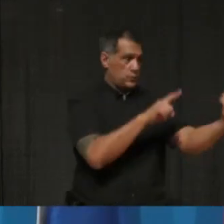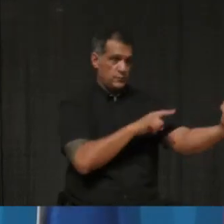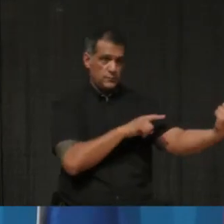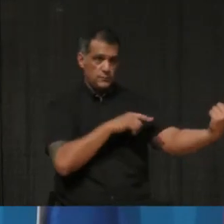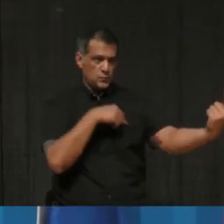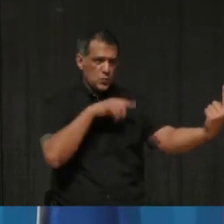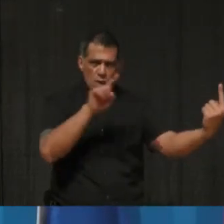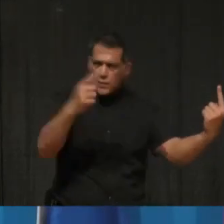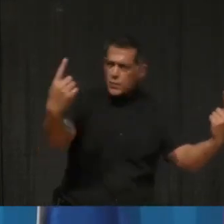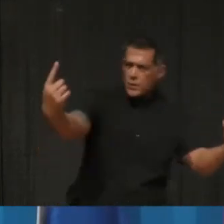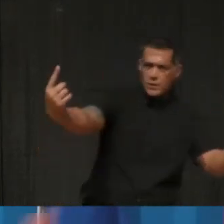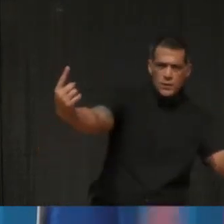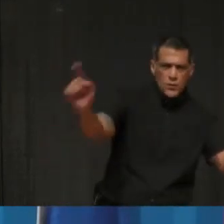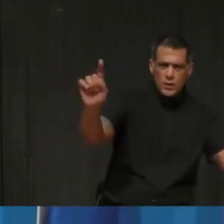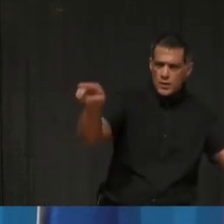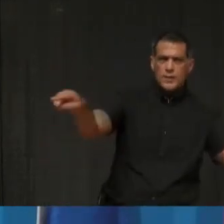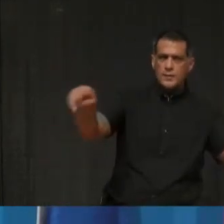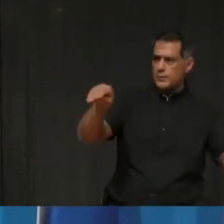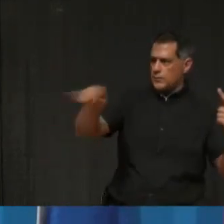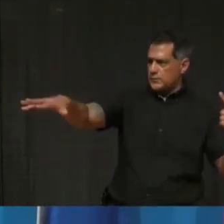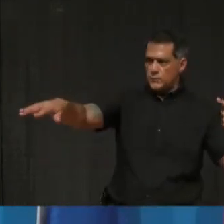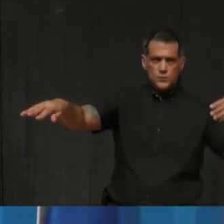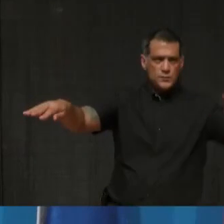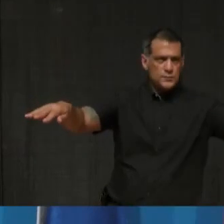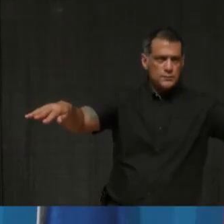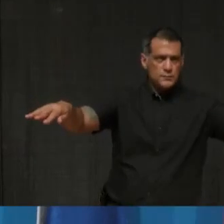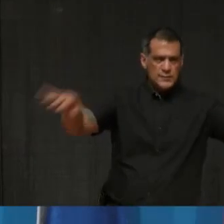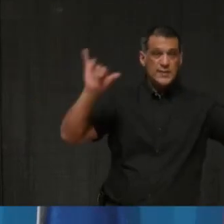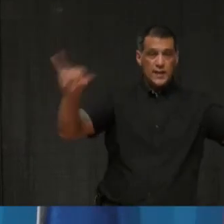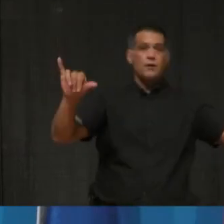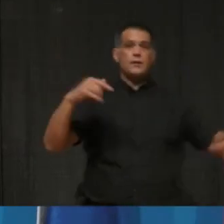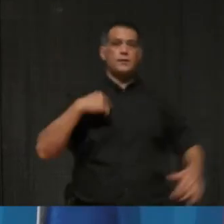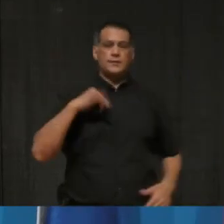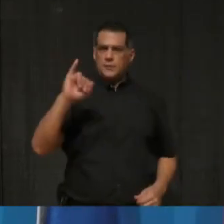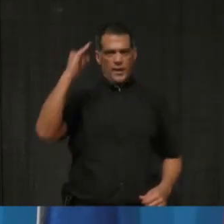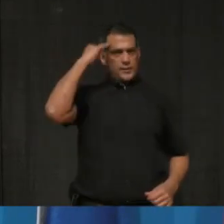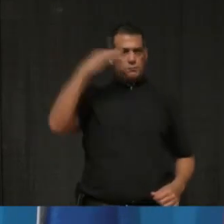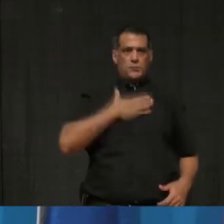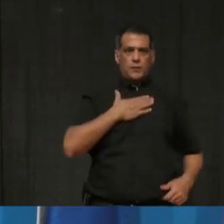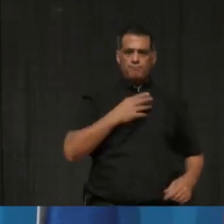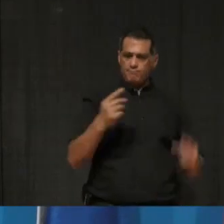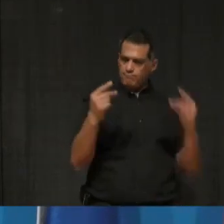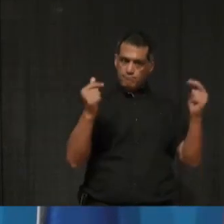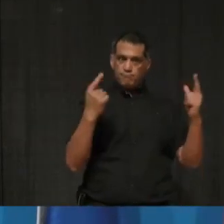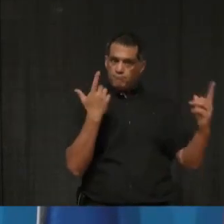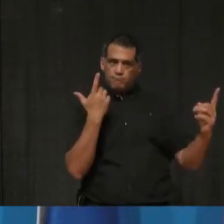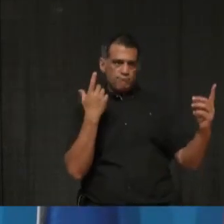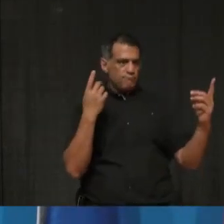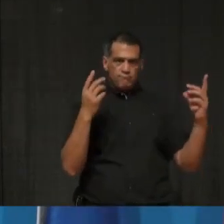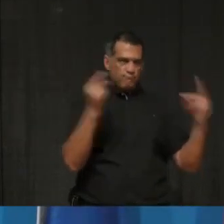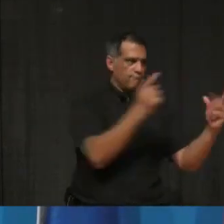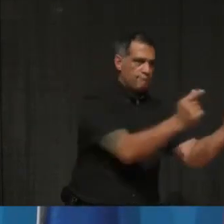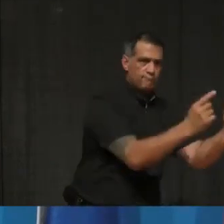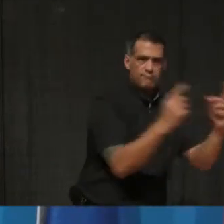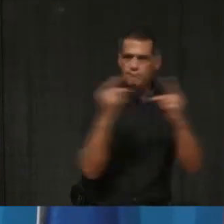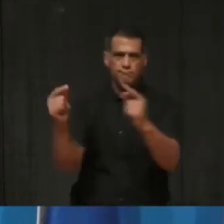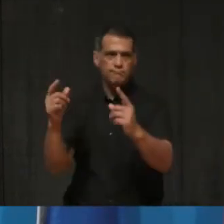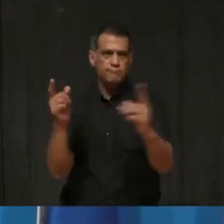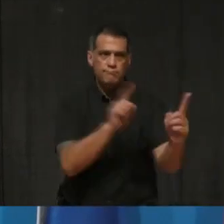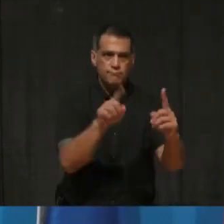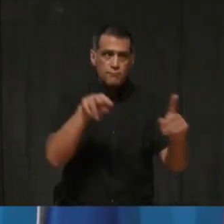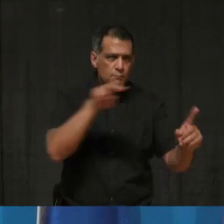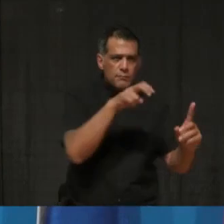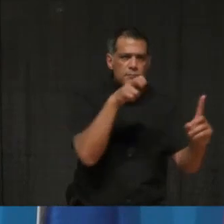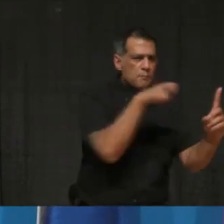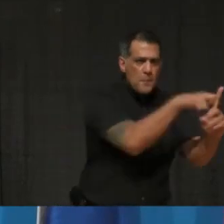that have been managed in a cluster. The idea would be that, uh, to, then, uh, to try to deploy things, uh, in a bit of a concentric circle around